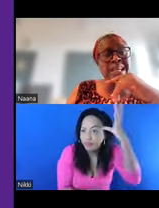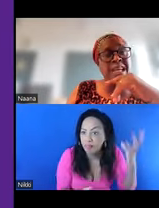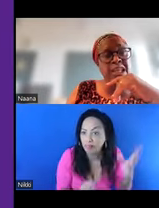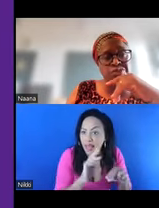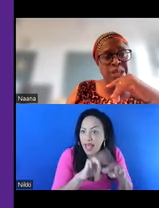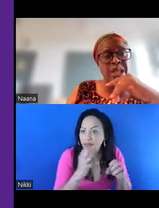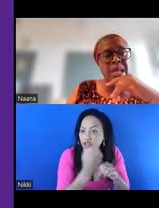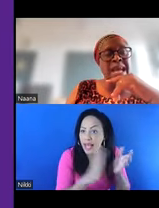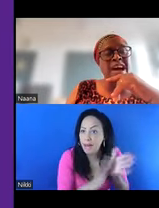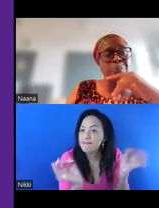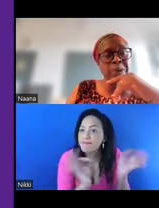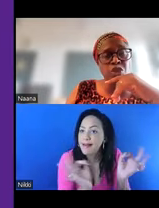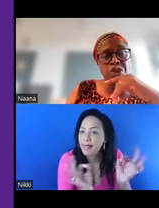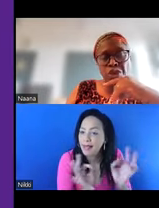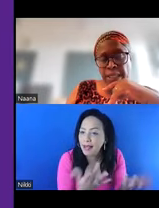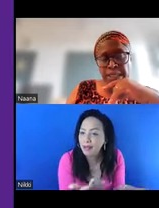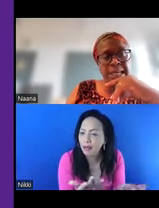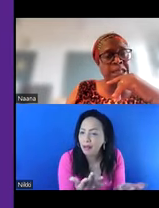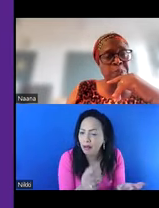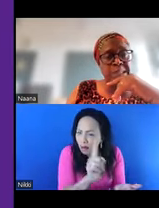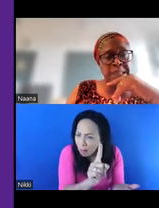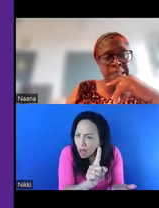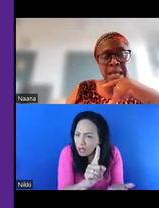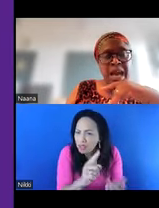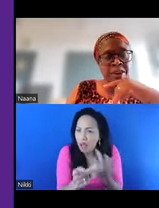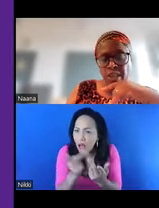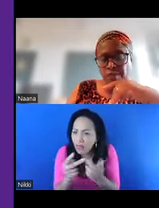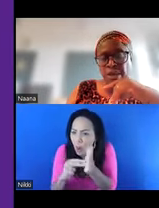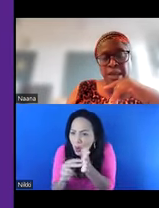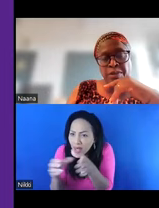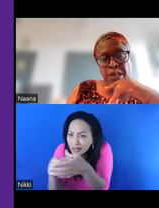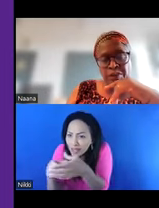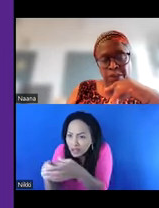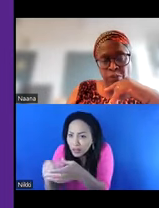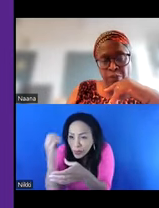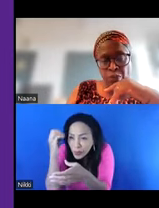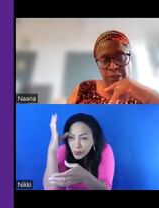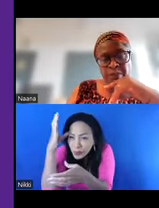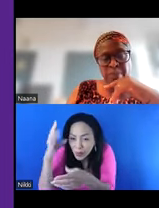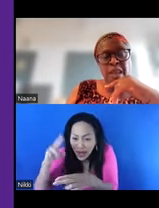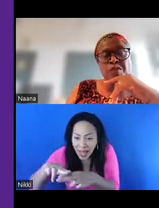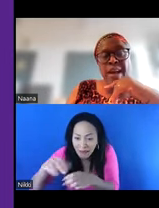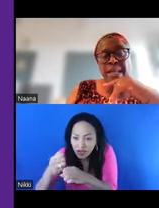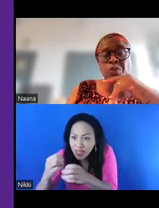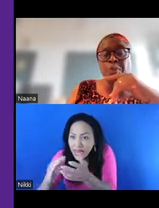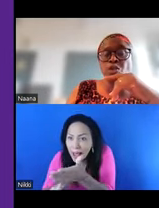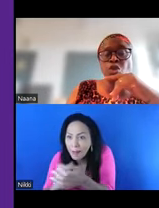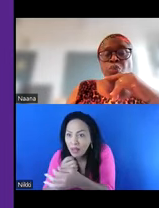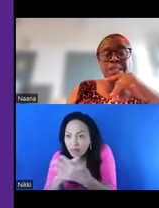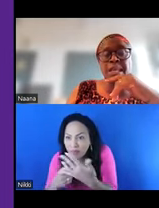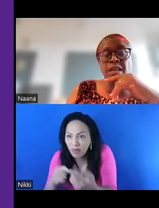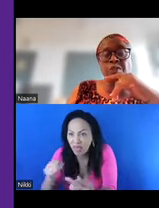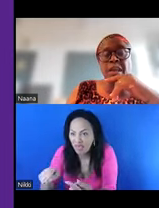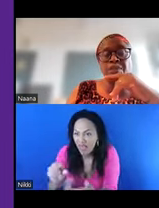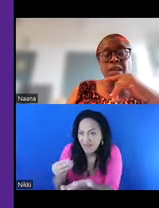that have had a history and have built on knowledge and expertise are not given the relevant support. Finally, we must